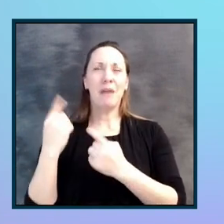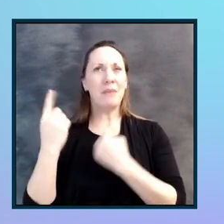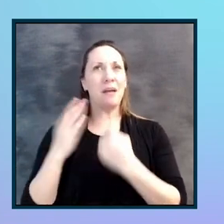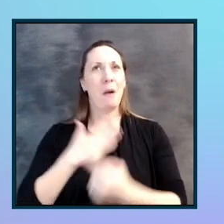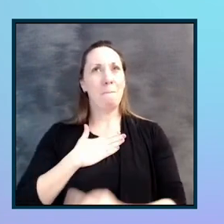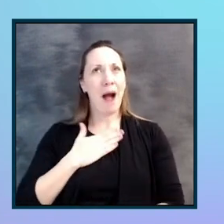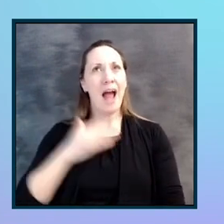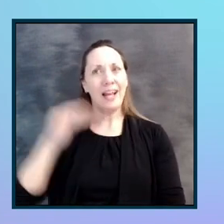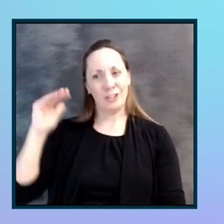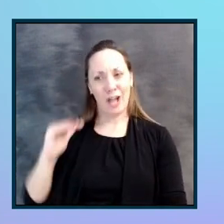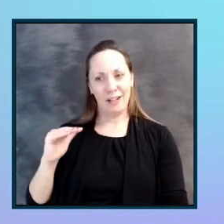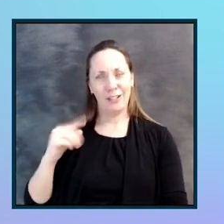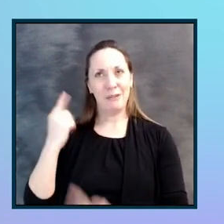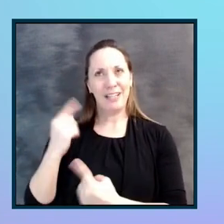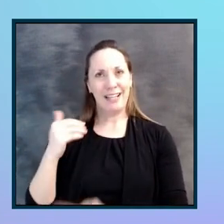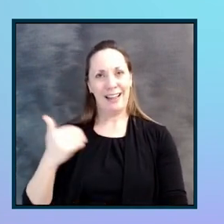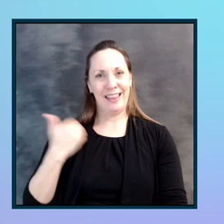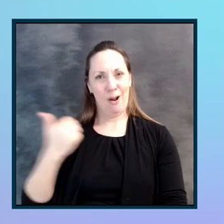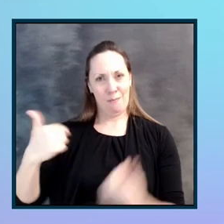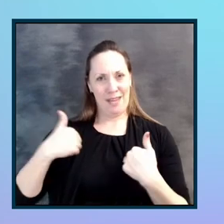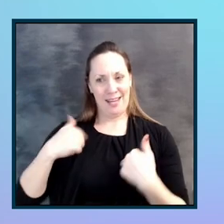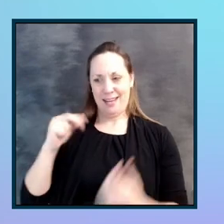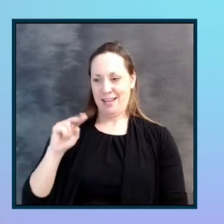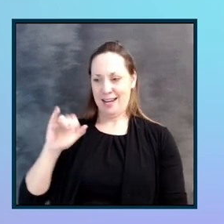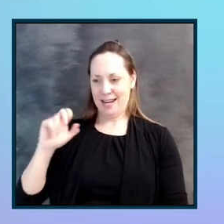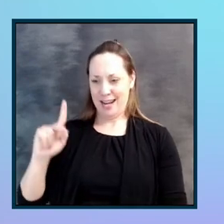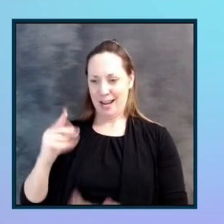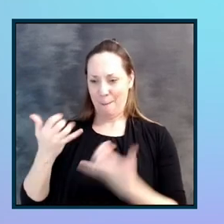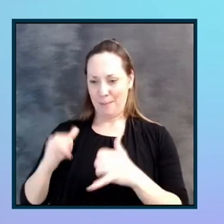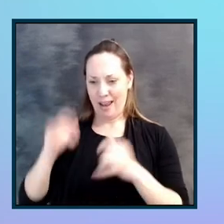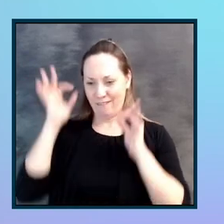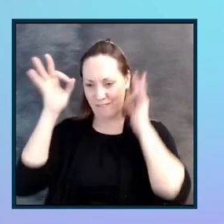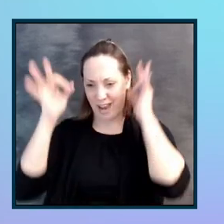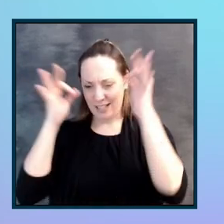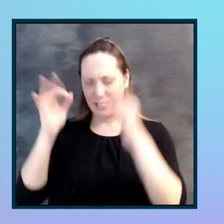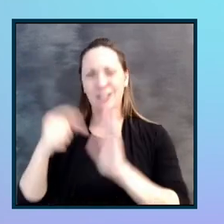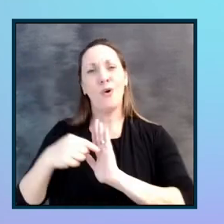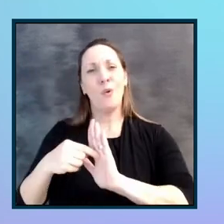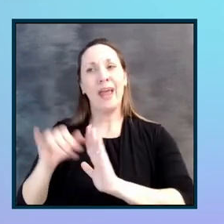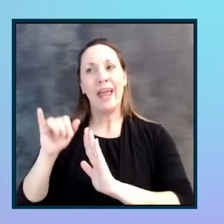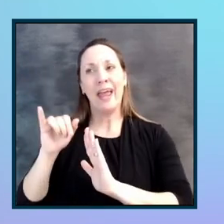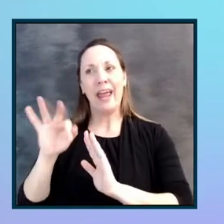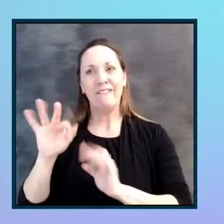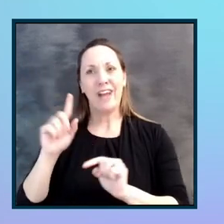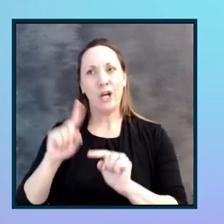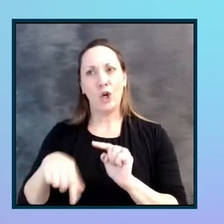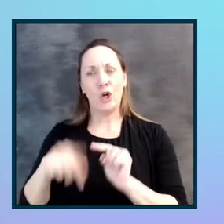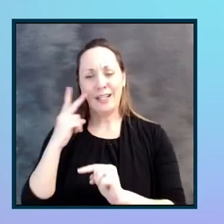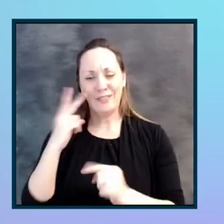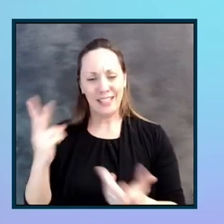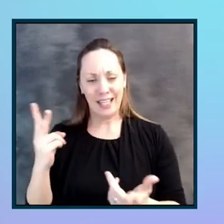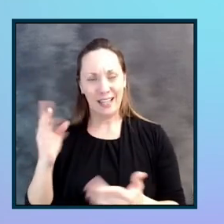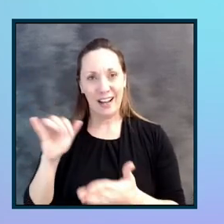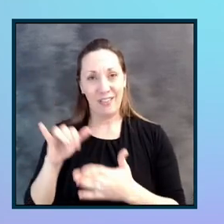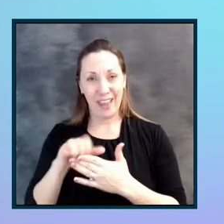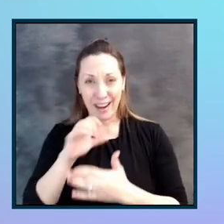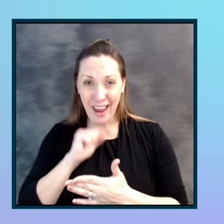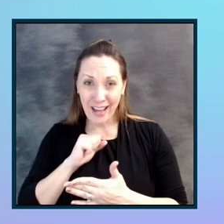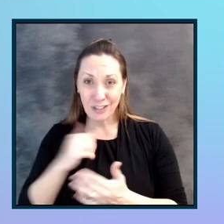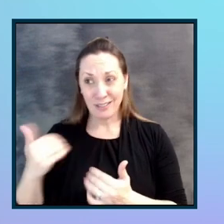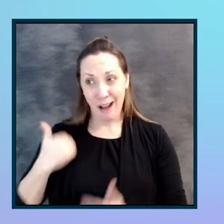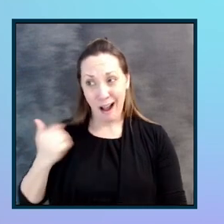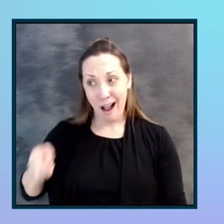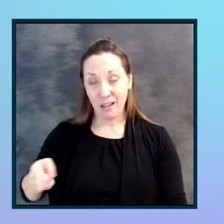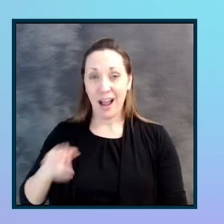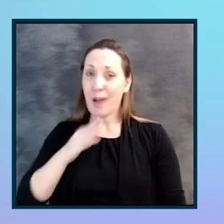was thinking of little Nick, little Nicky playing fantasy. And if, let's say, I couldn't have seen at that age, I would have